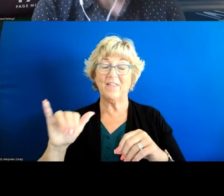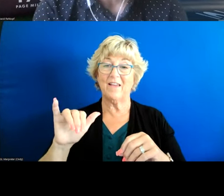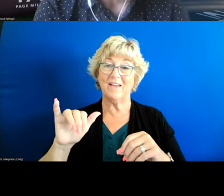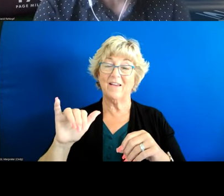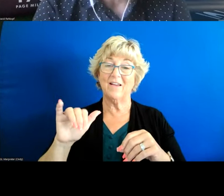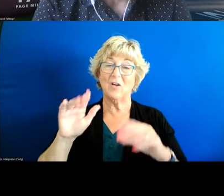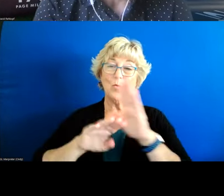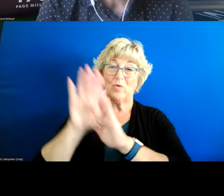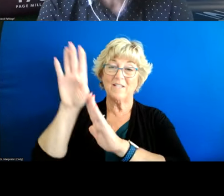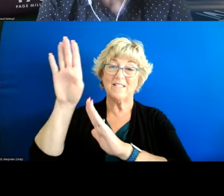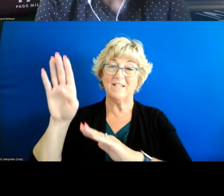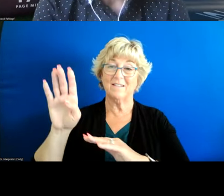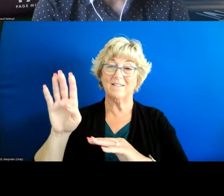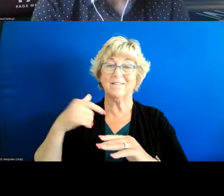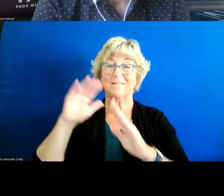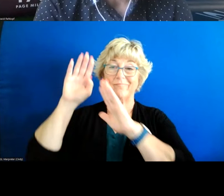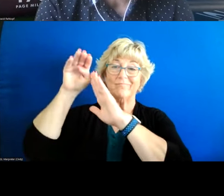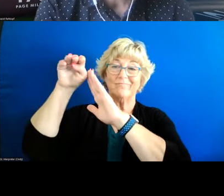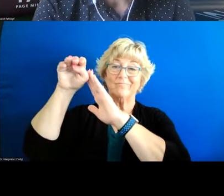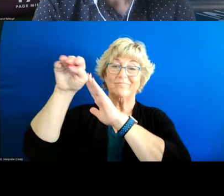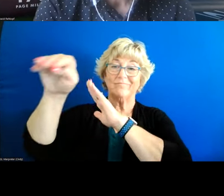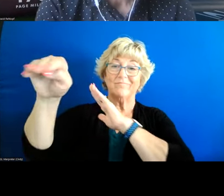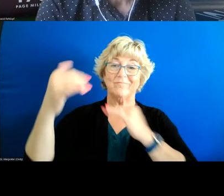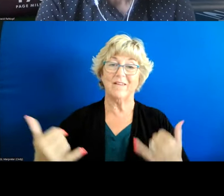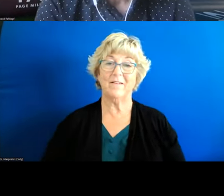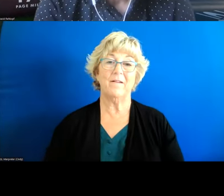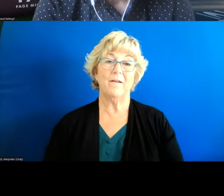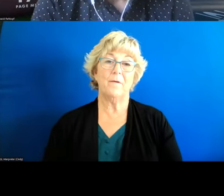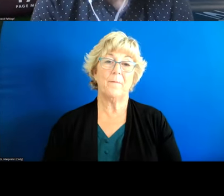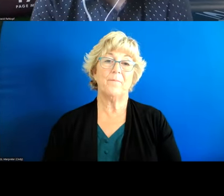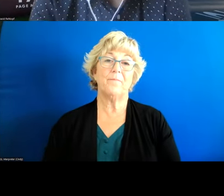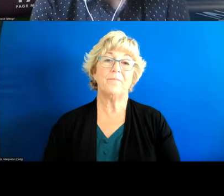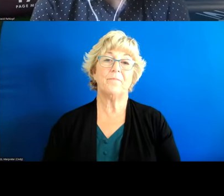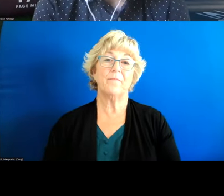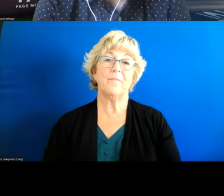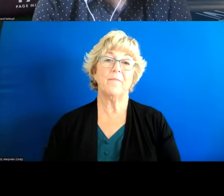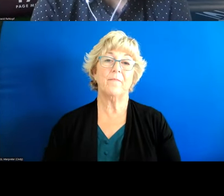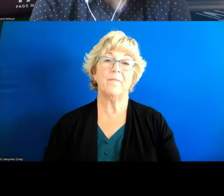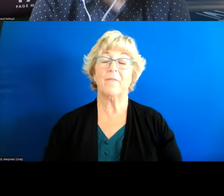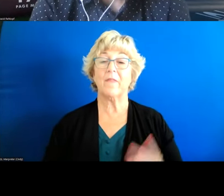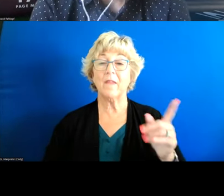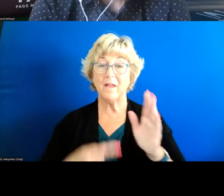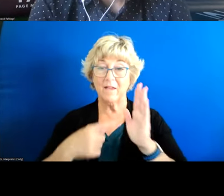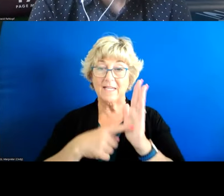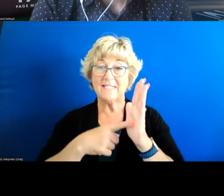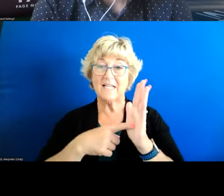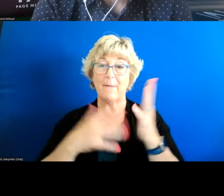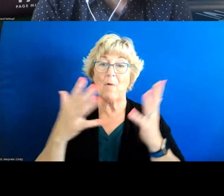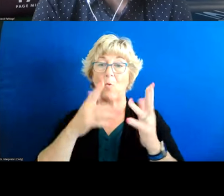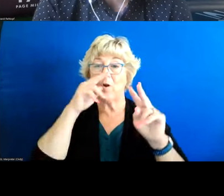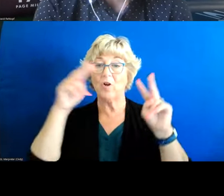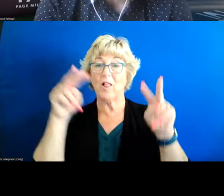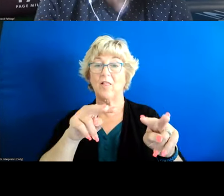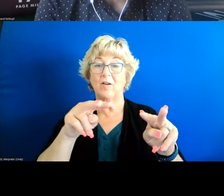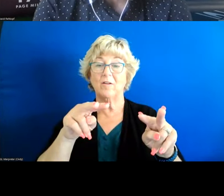uh slope over time uh next slide um here's an example of just what you can what you can look at